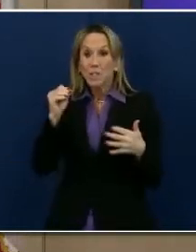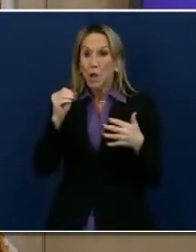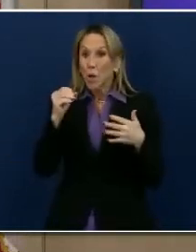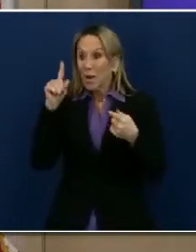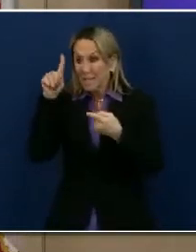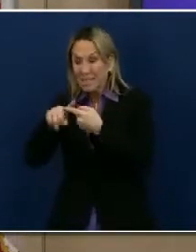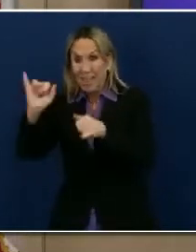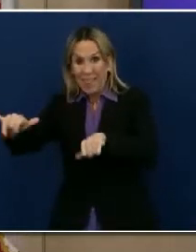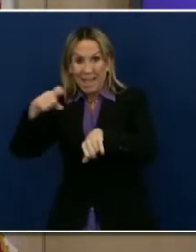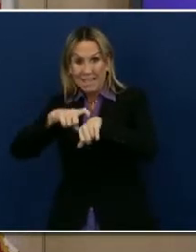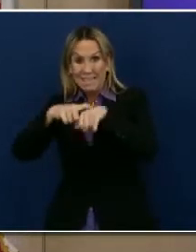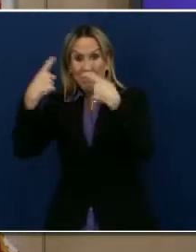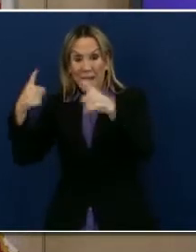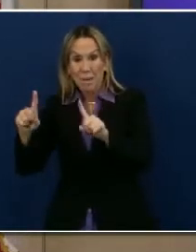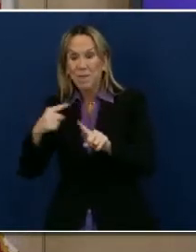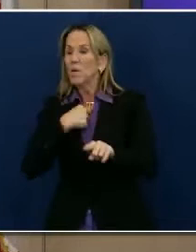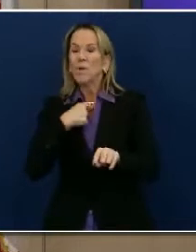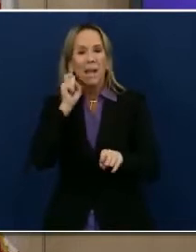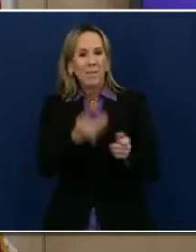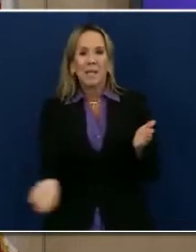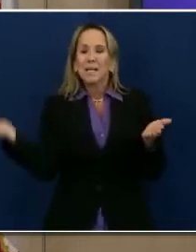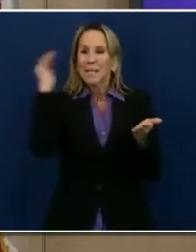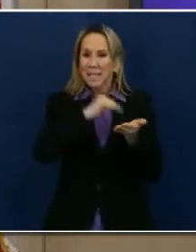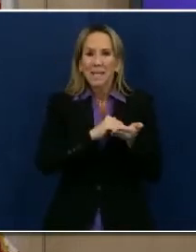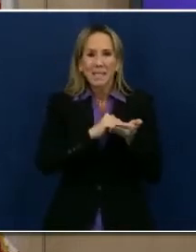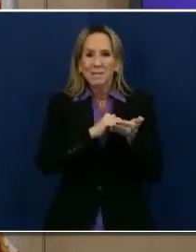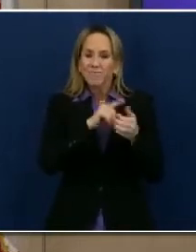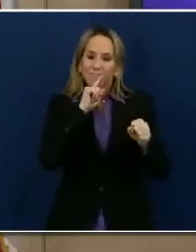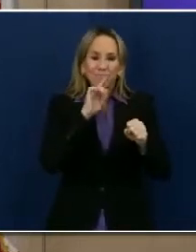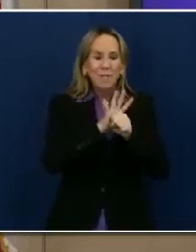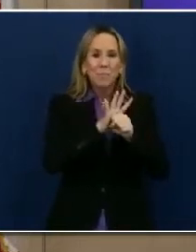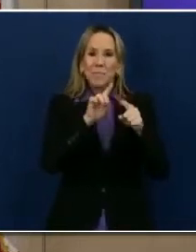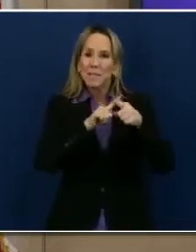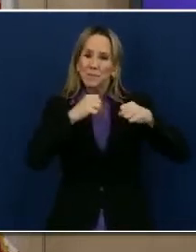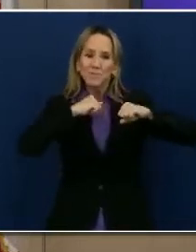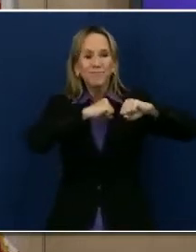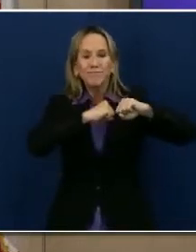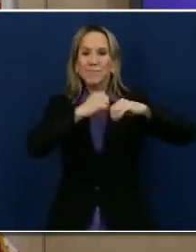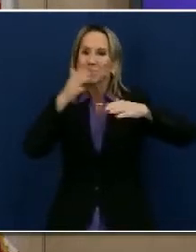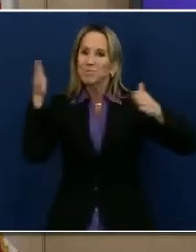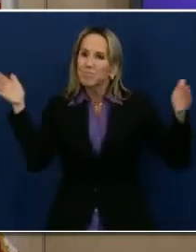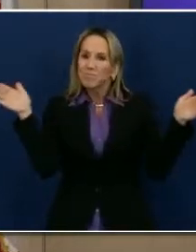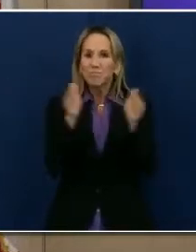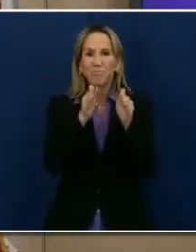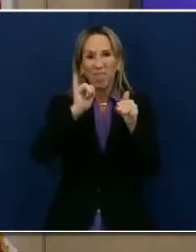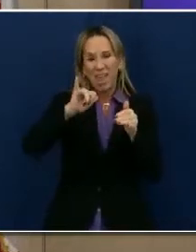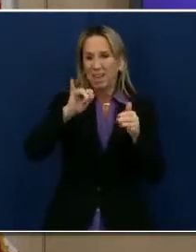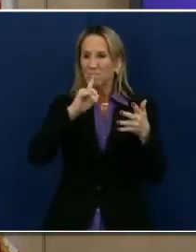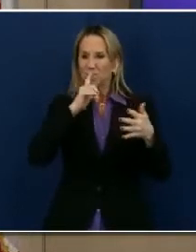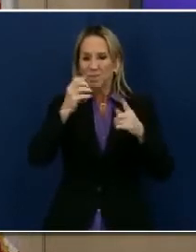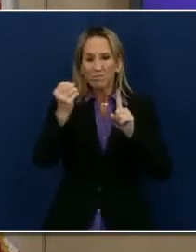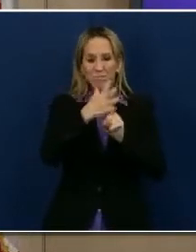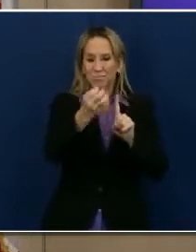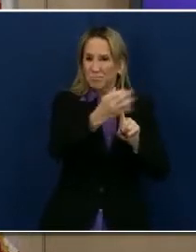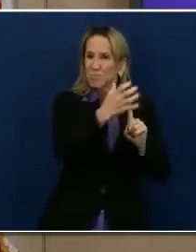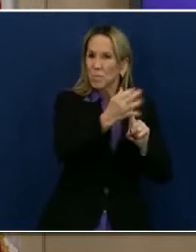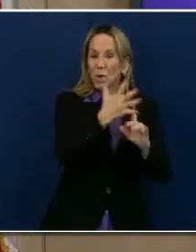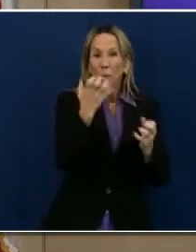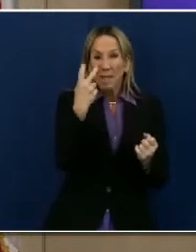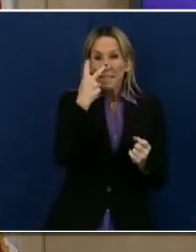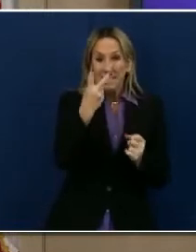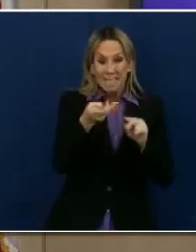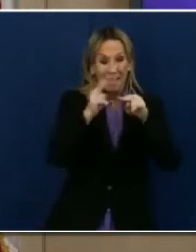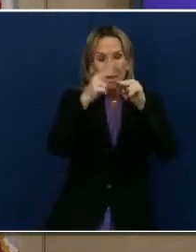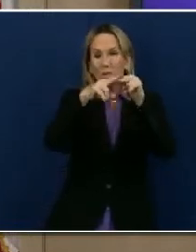here to there, we are going to have to recommit ourselves and refocus our efforts to try and slow the spread, to bring our case count down,